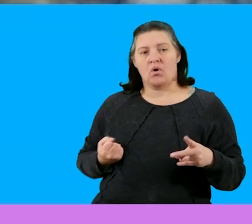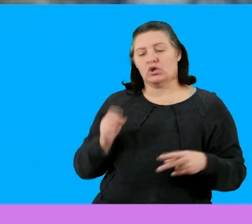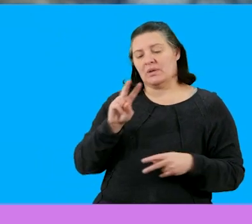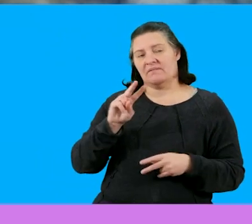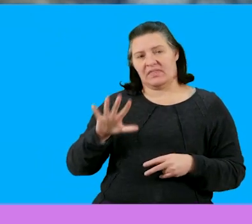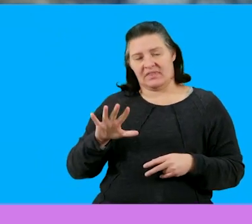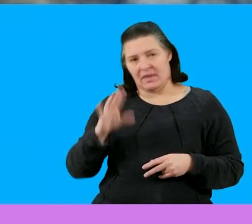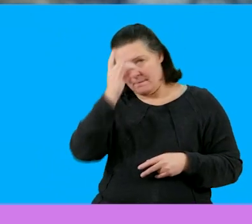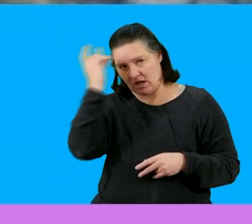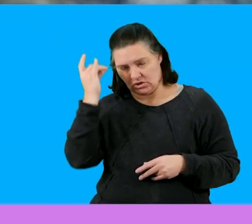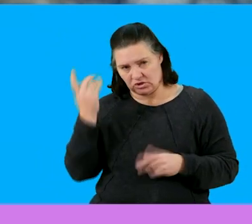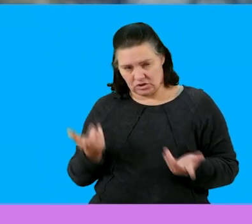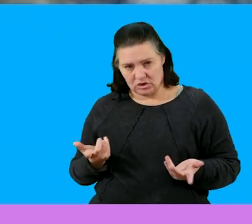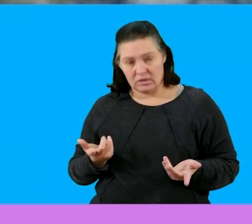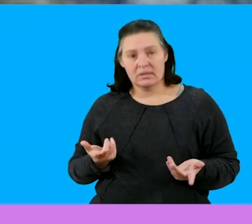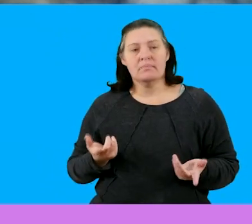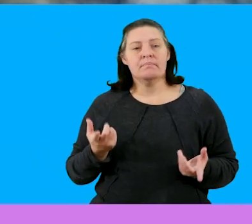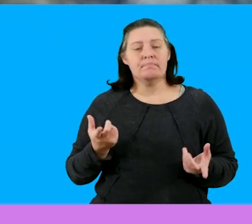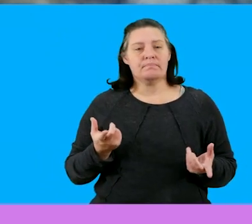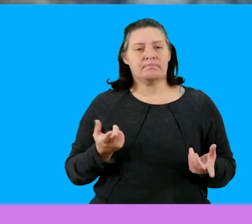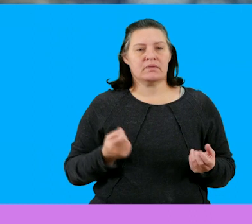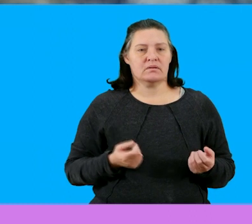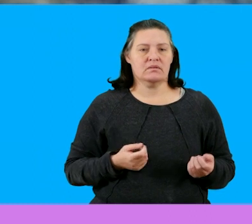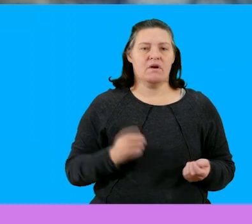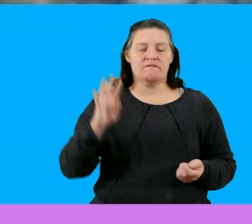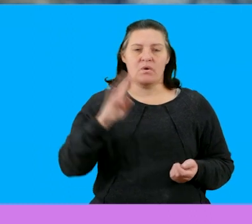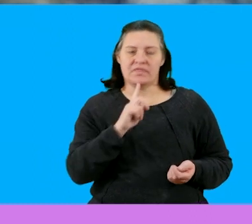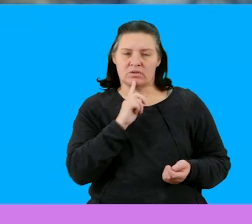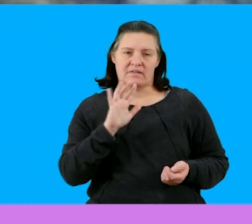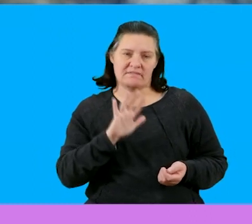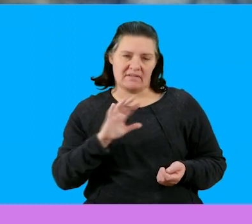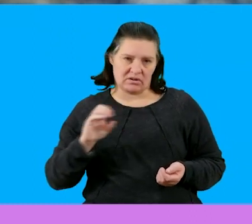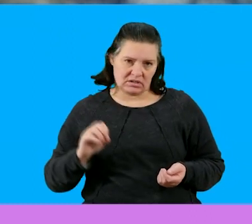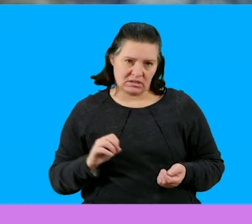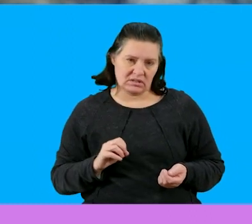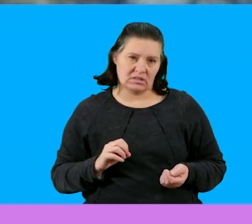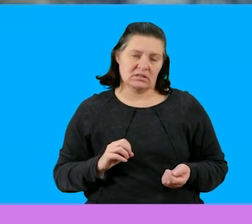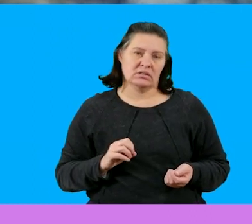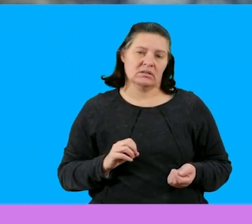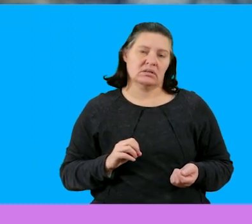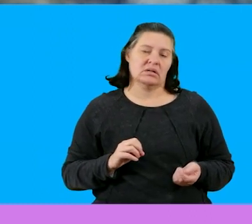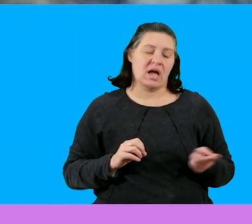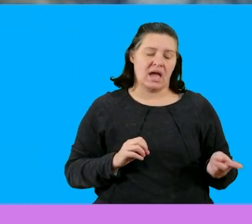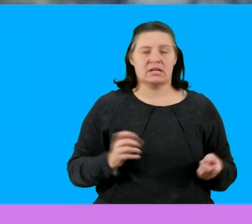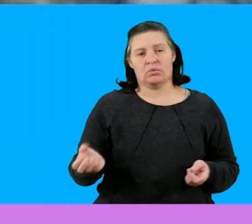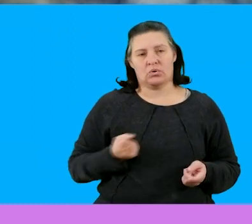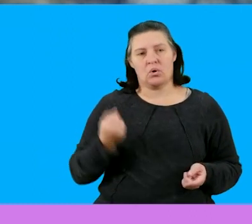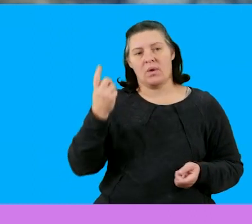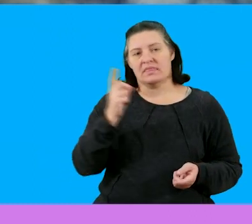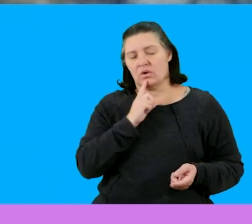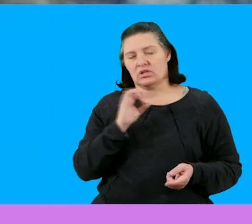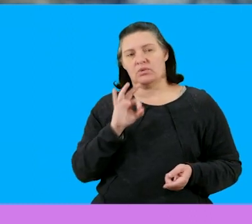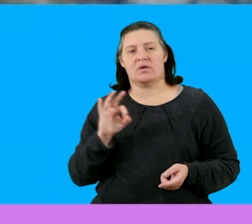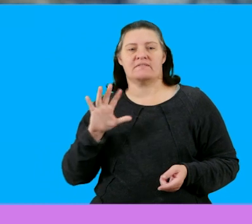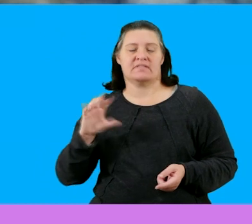on the 25th of March in the amounts where it's four thousand five hundred and for the withdrawal it was one thousand three